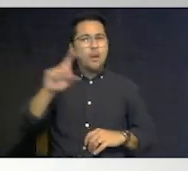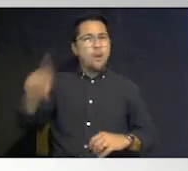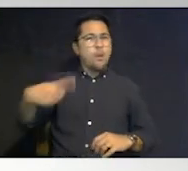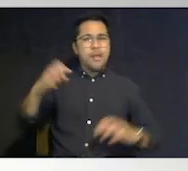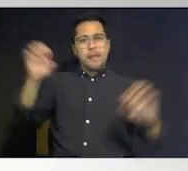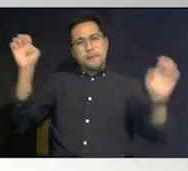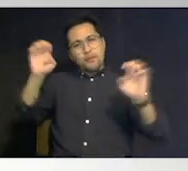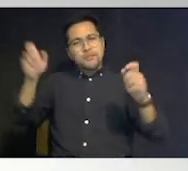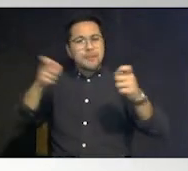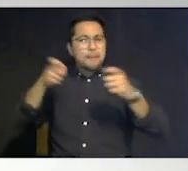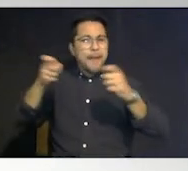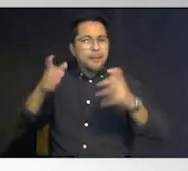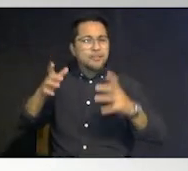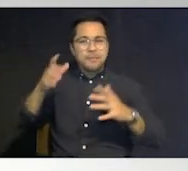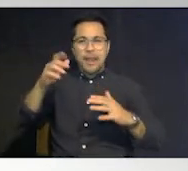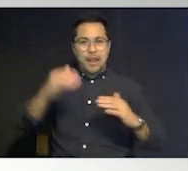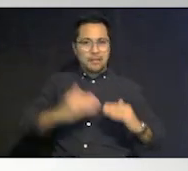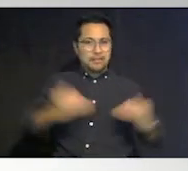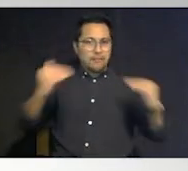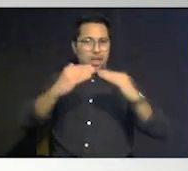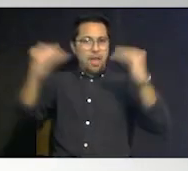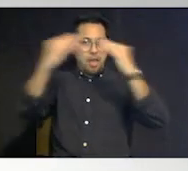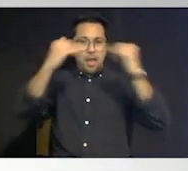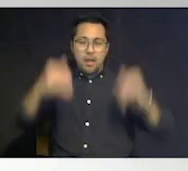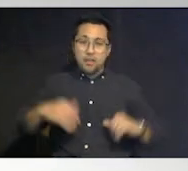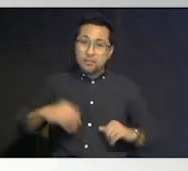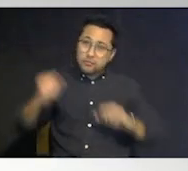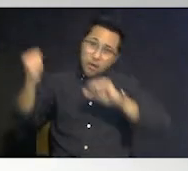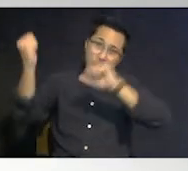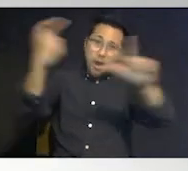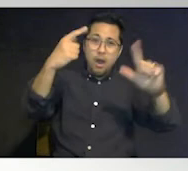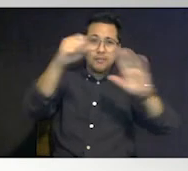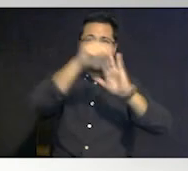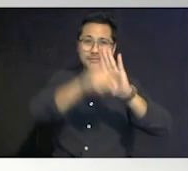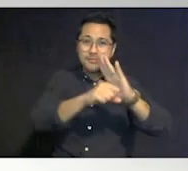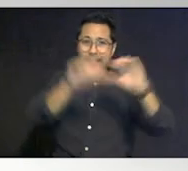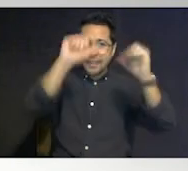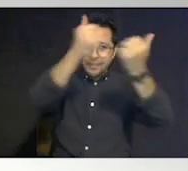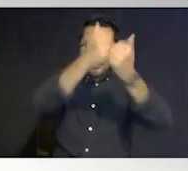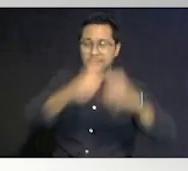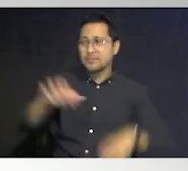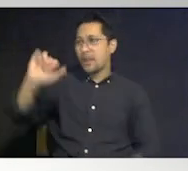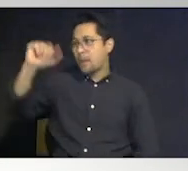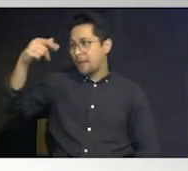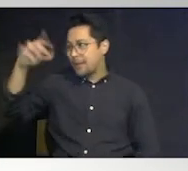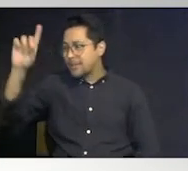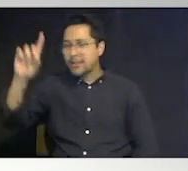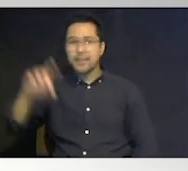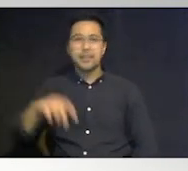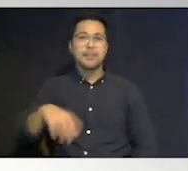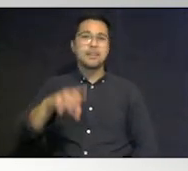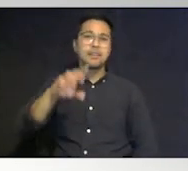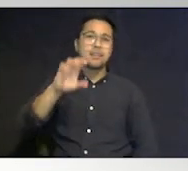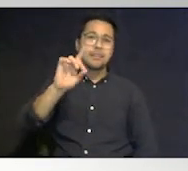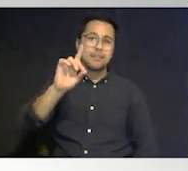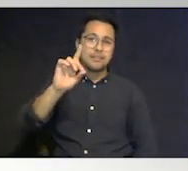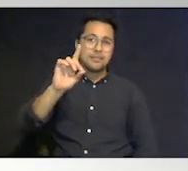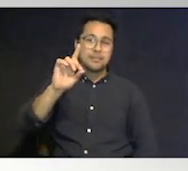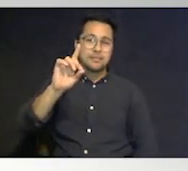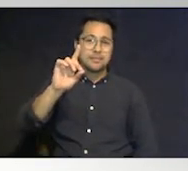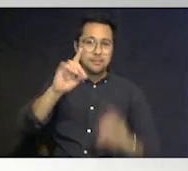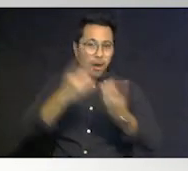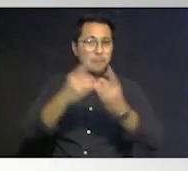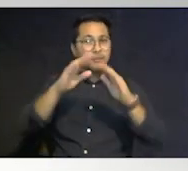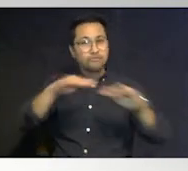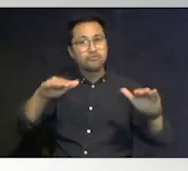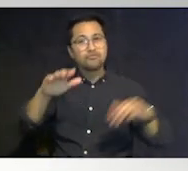management at every level it's all the state agencies it's you know apd and aka and the department of children and families and the